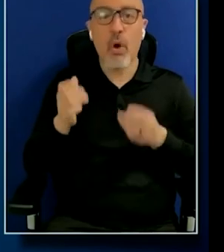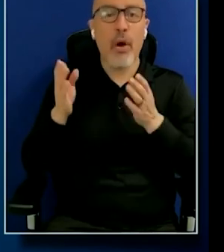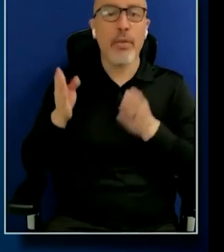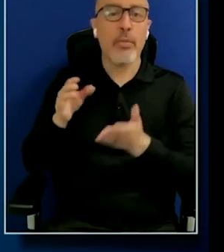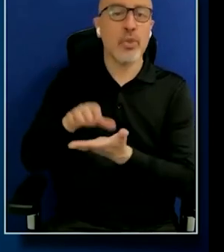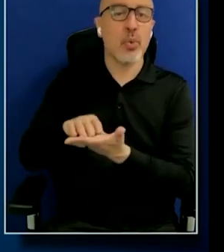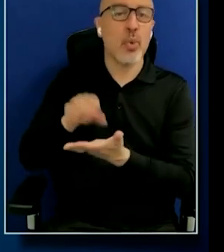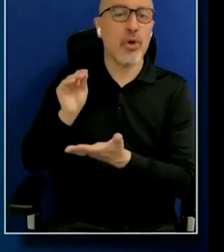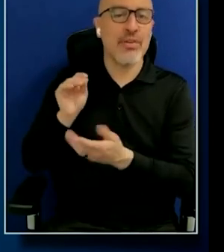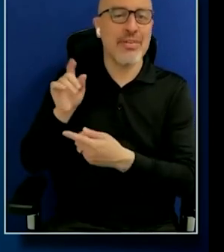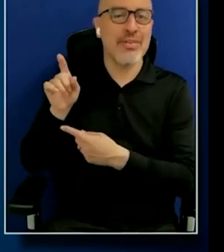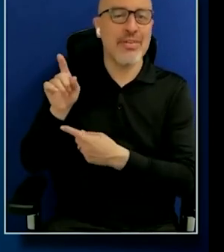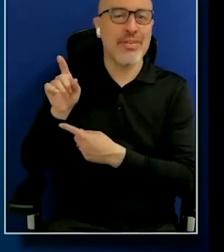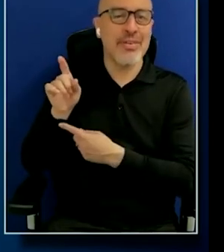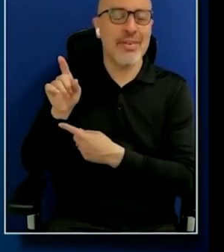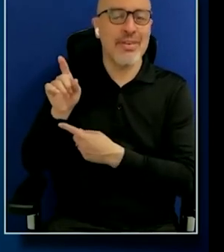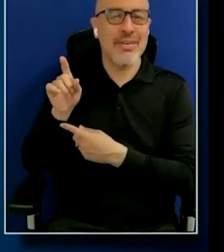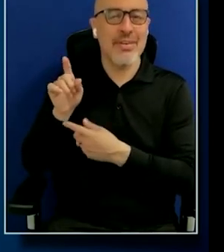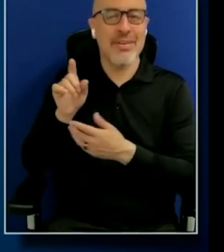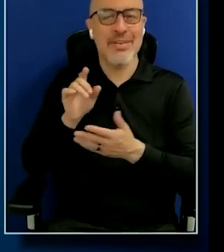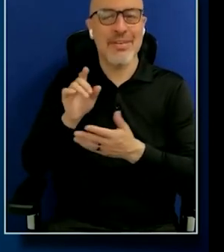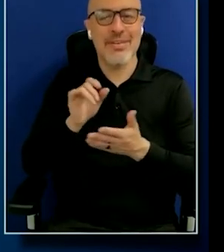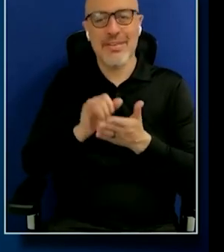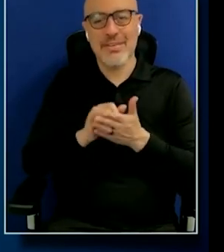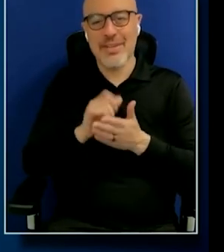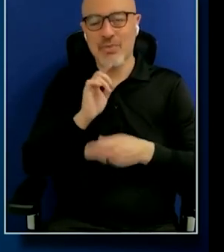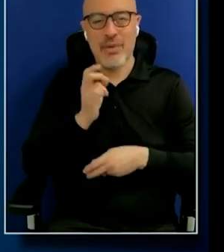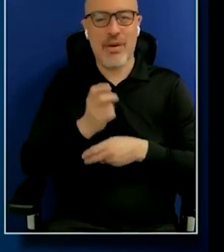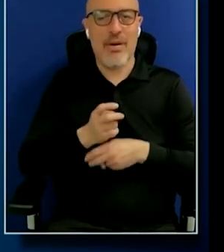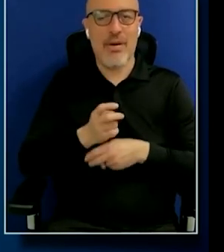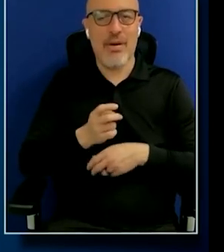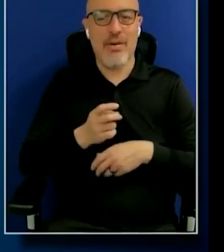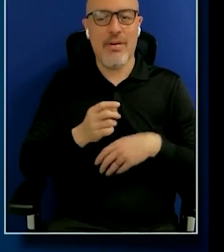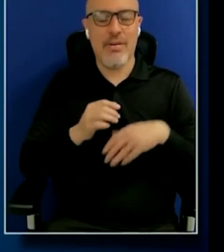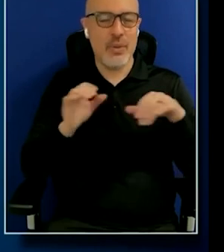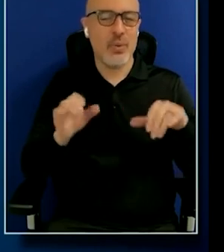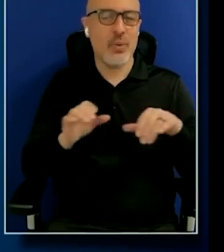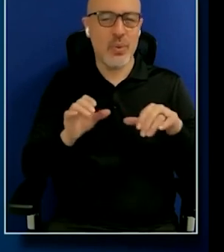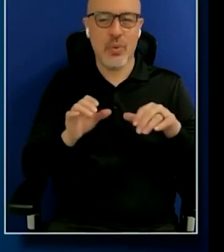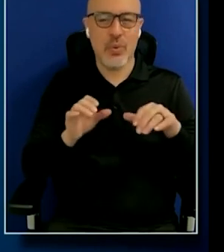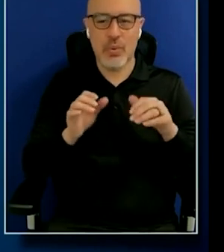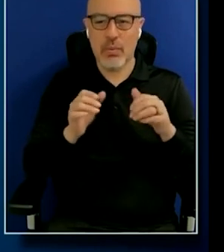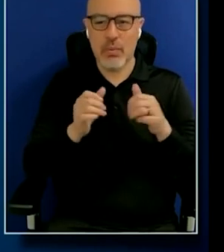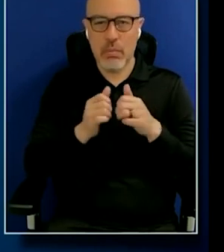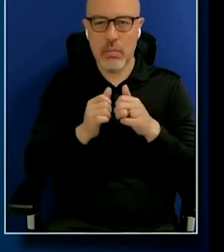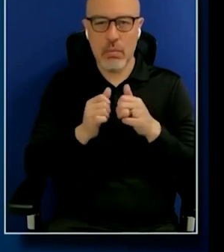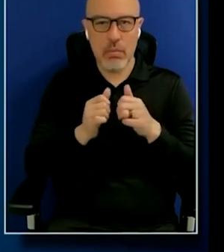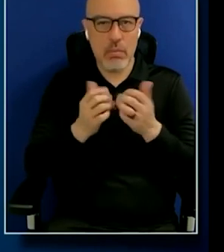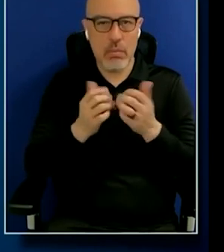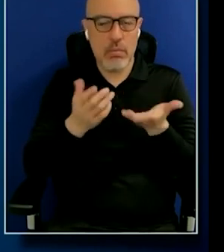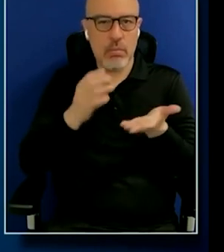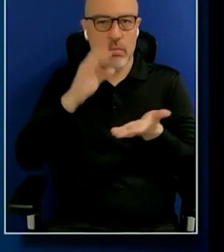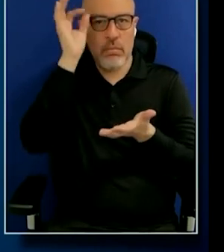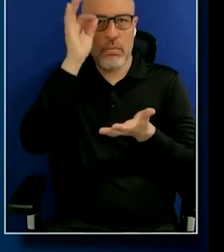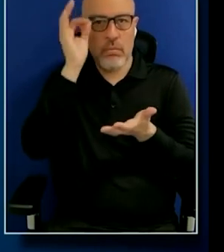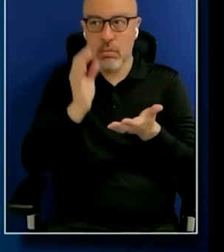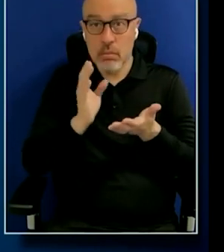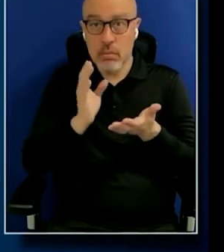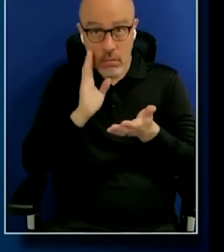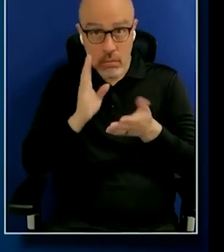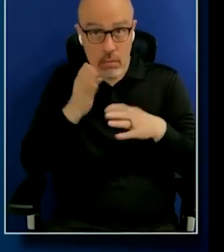And that is really hard to do without knowing that it's going to get better.